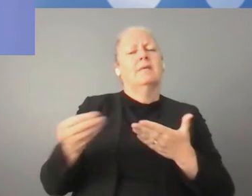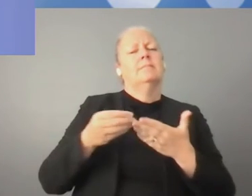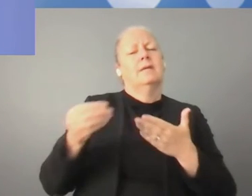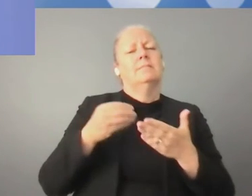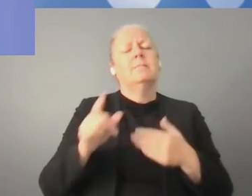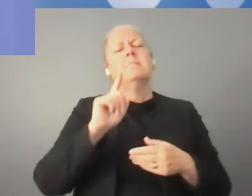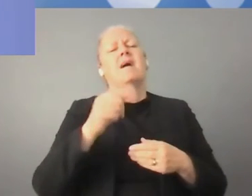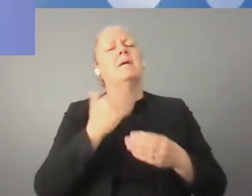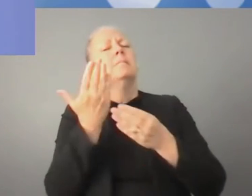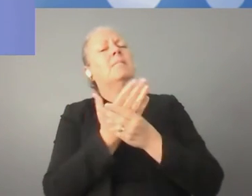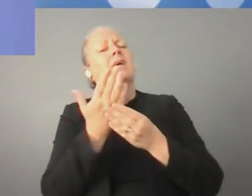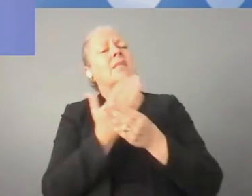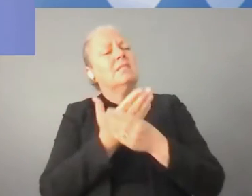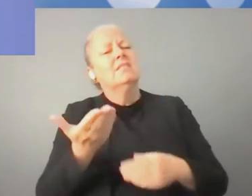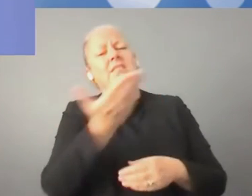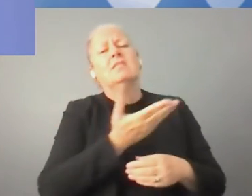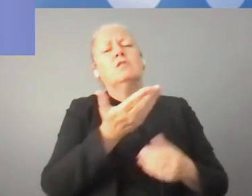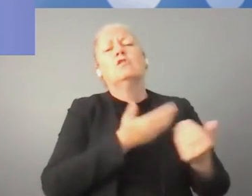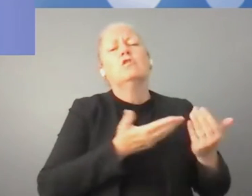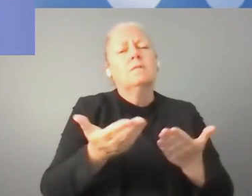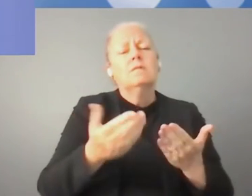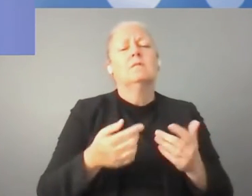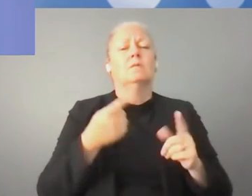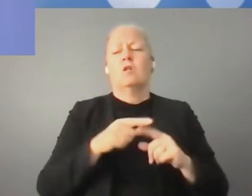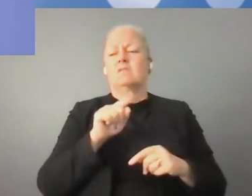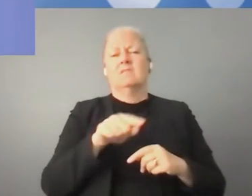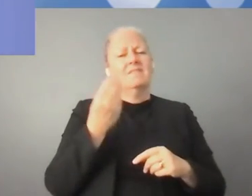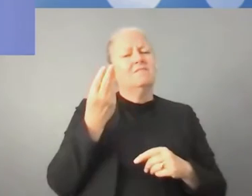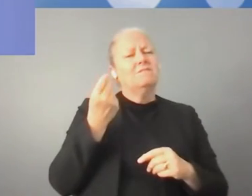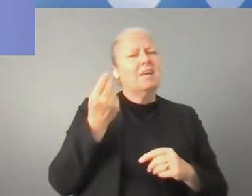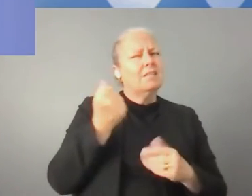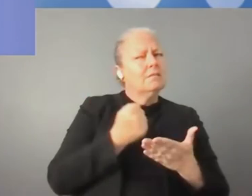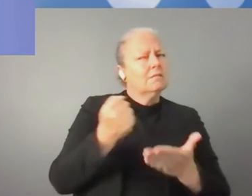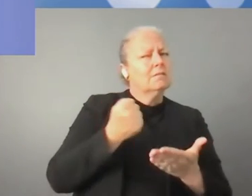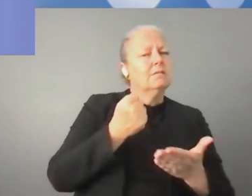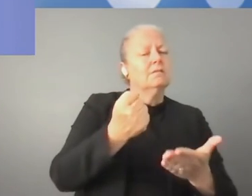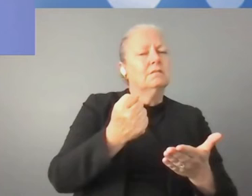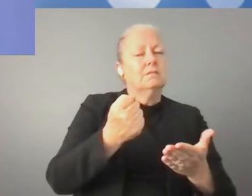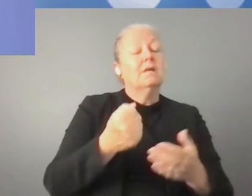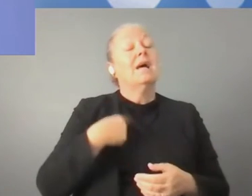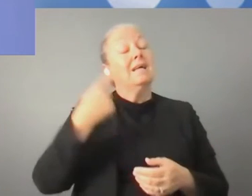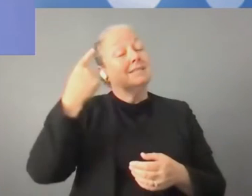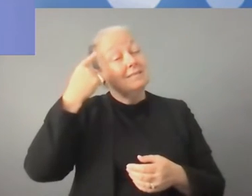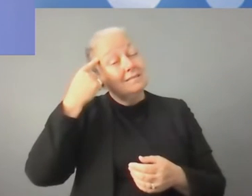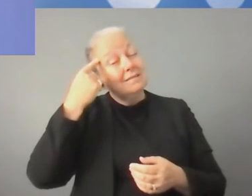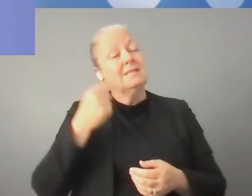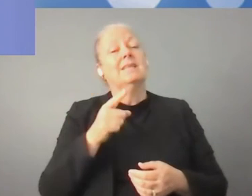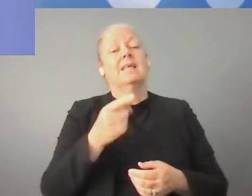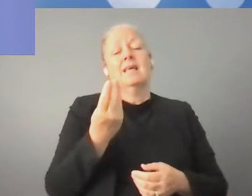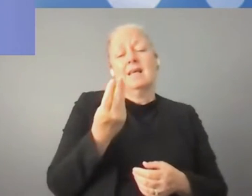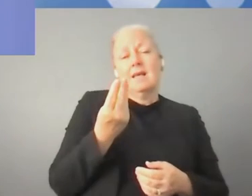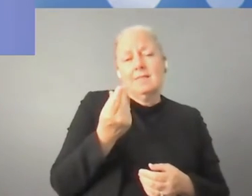and the sources of financing, well, the important economic and financing